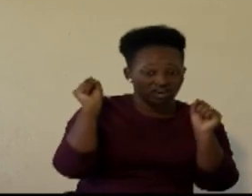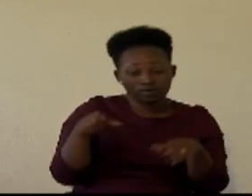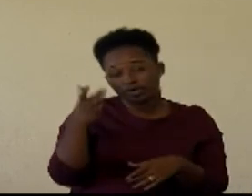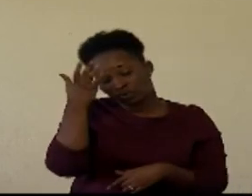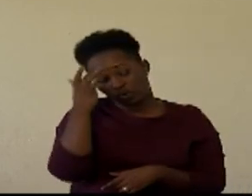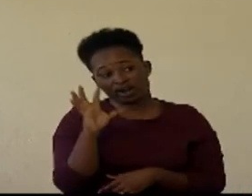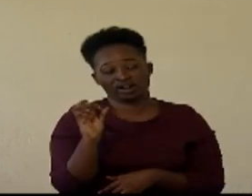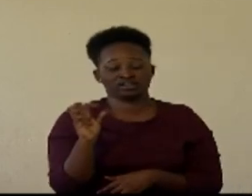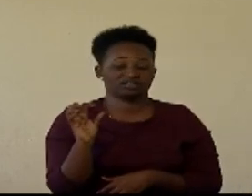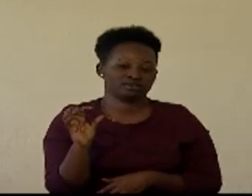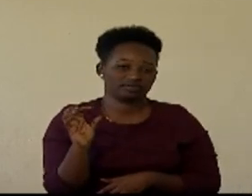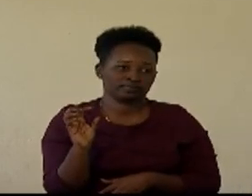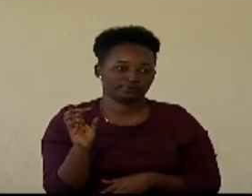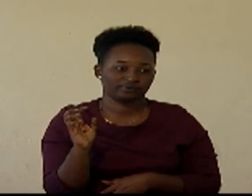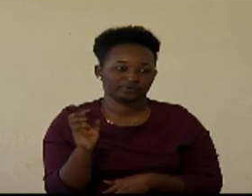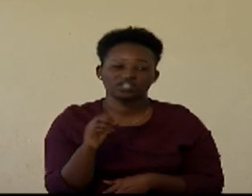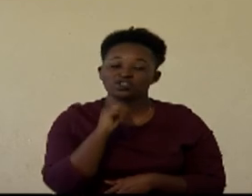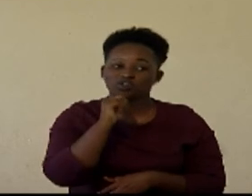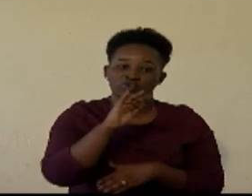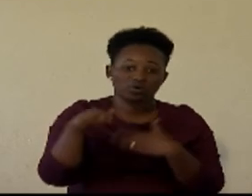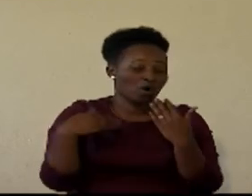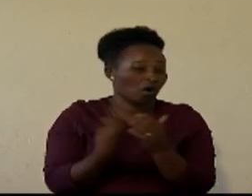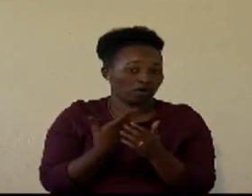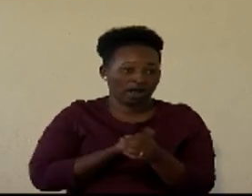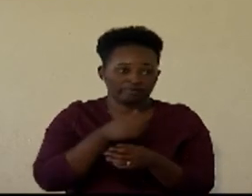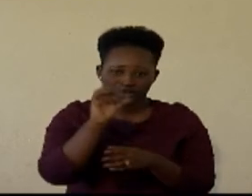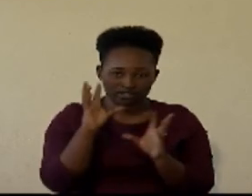same time very dangerous not all of them cause cancer